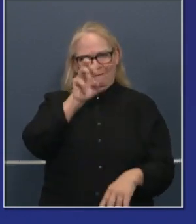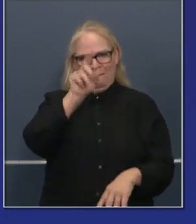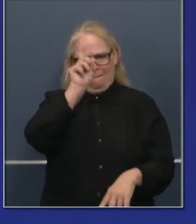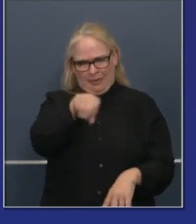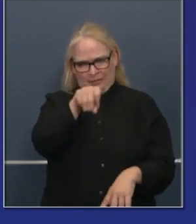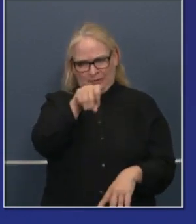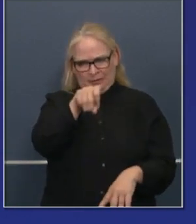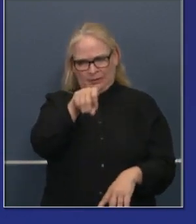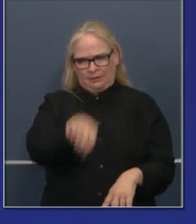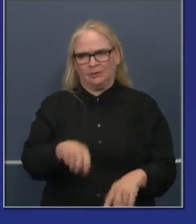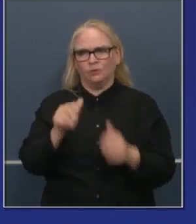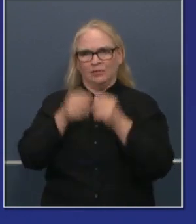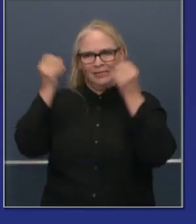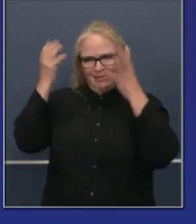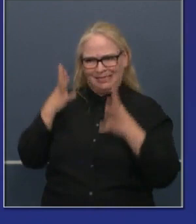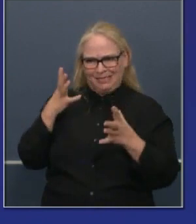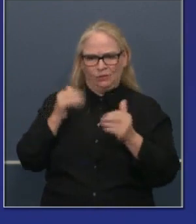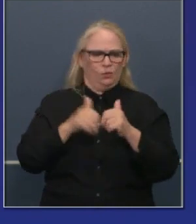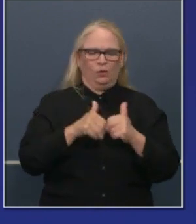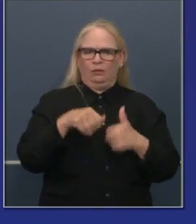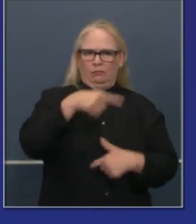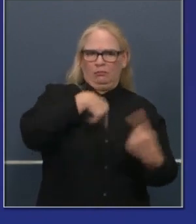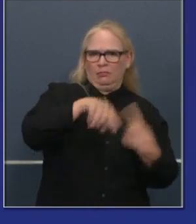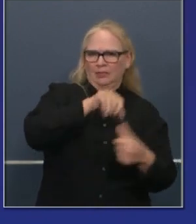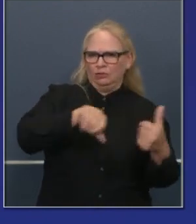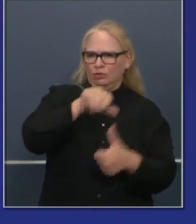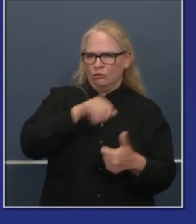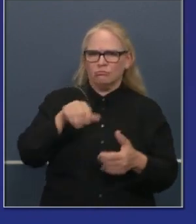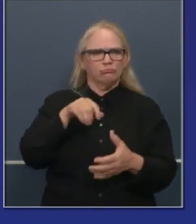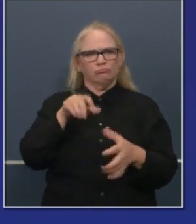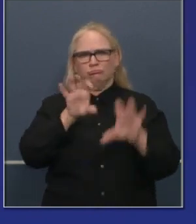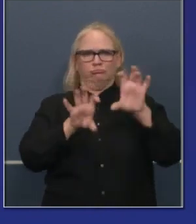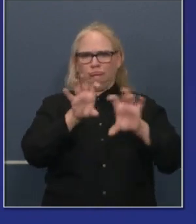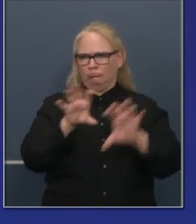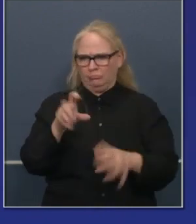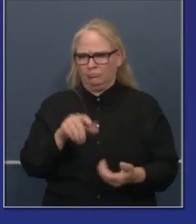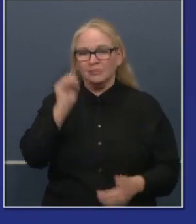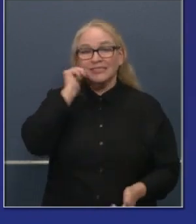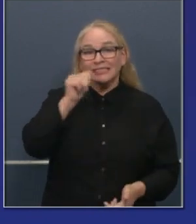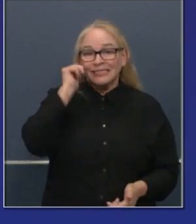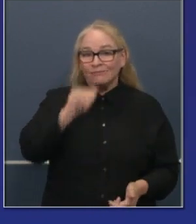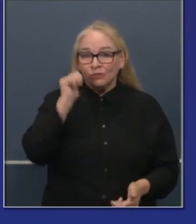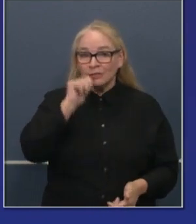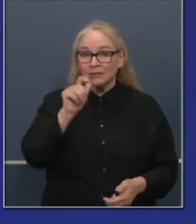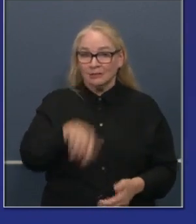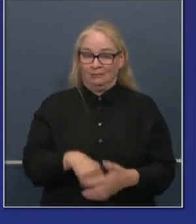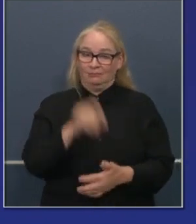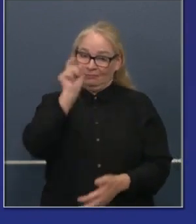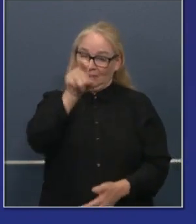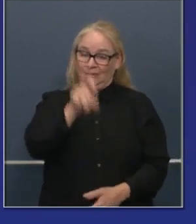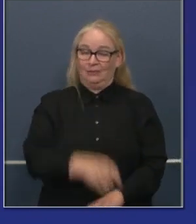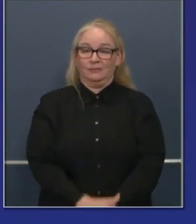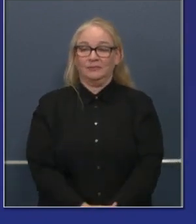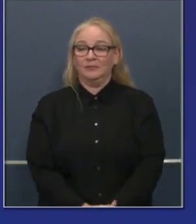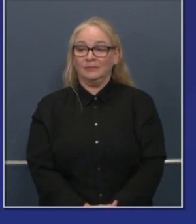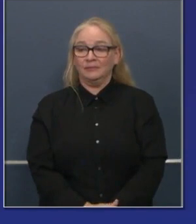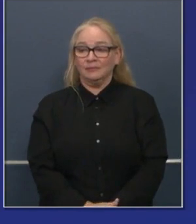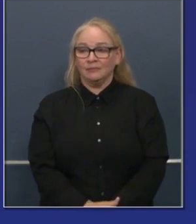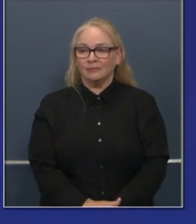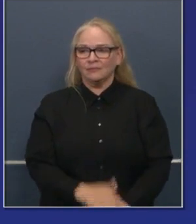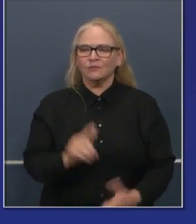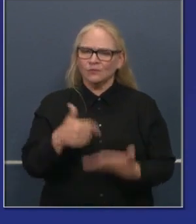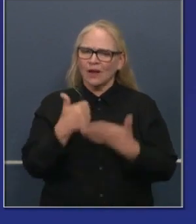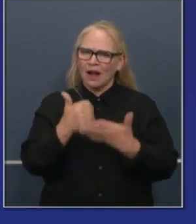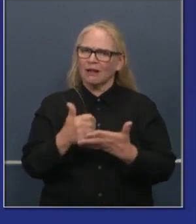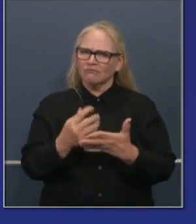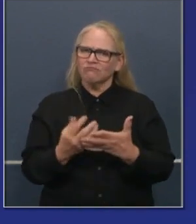peer-to-peer with other students, teachers, connecting daily on an interactive frame to advance our distance learning efforts. Remember,